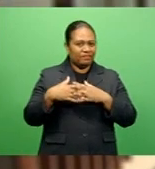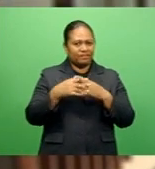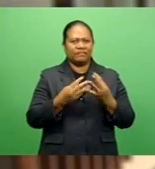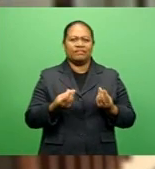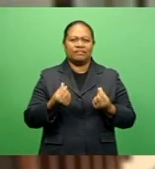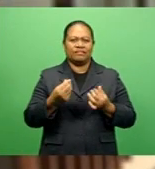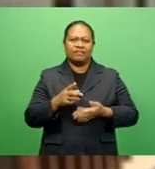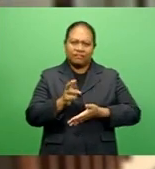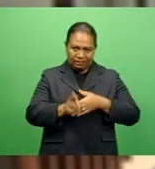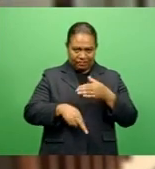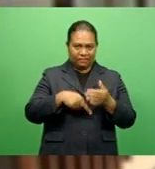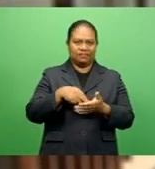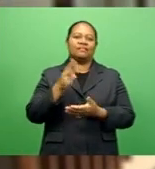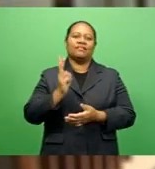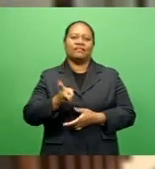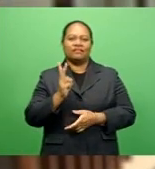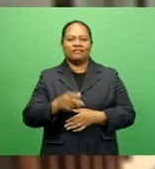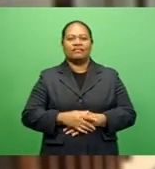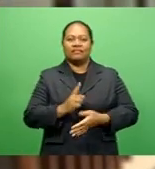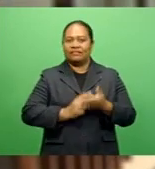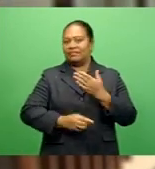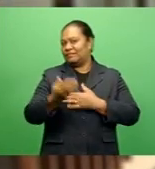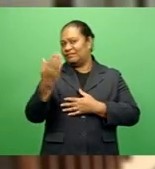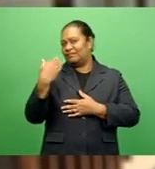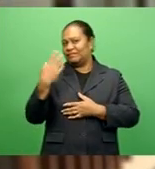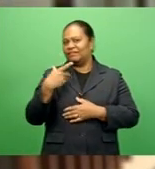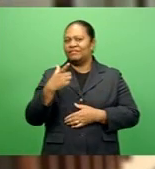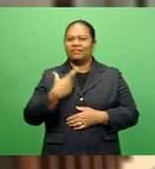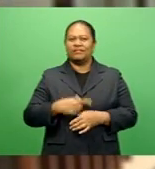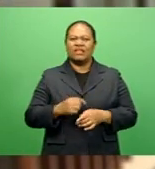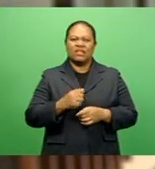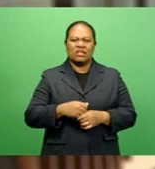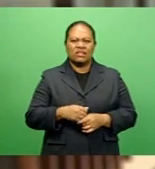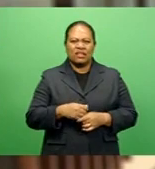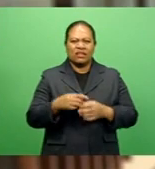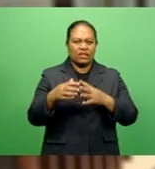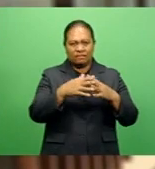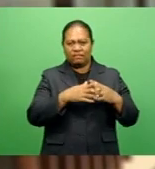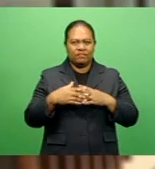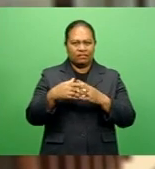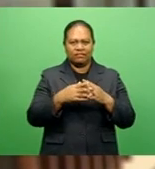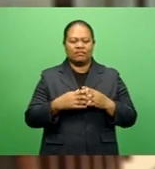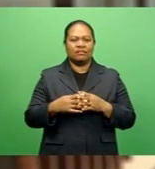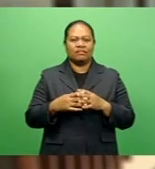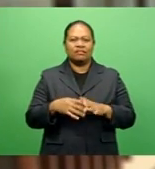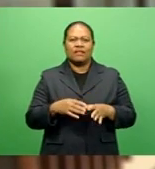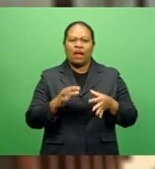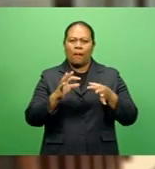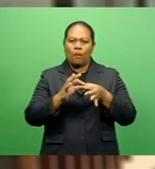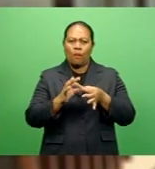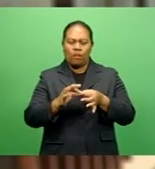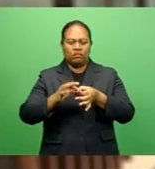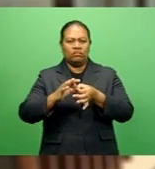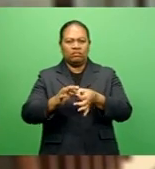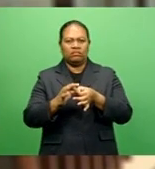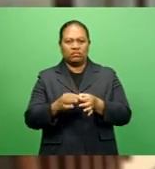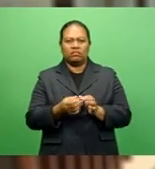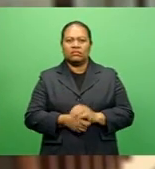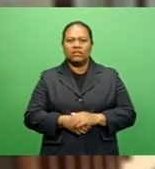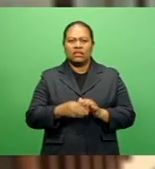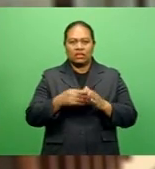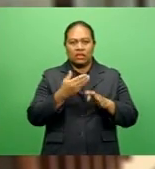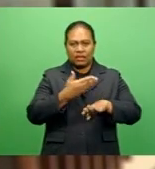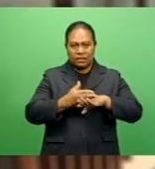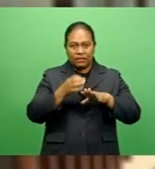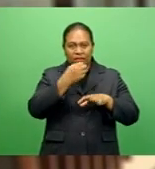rebounded overnight and held its gains today after following a spike in U.S. bond yields. Fewer Americans filed new